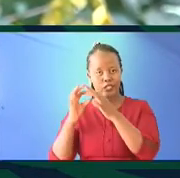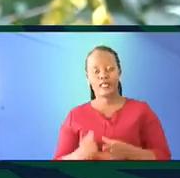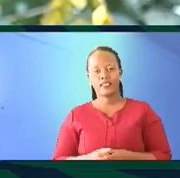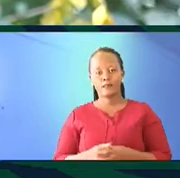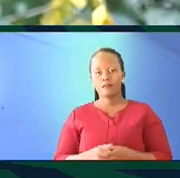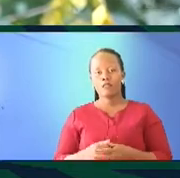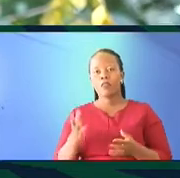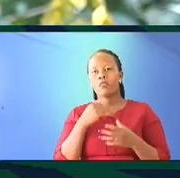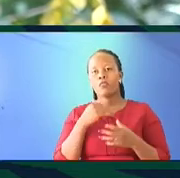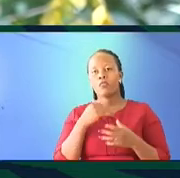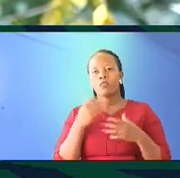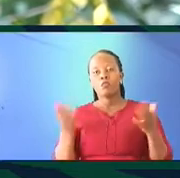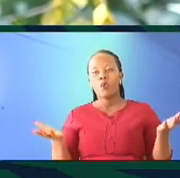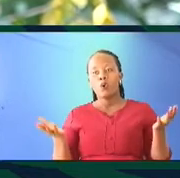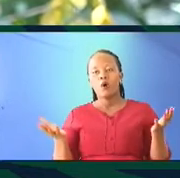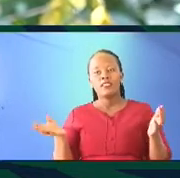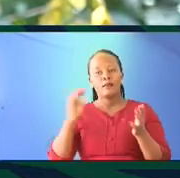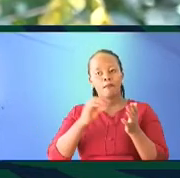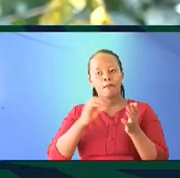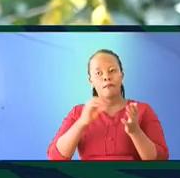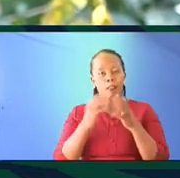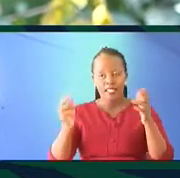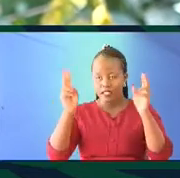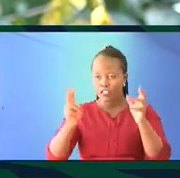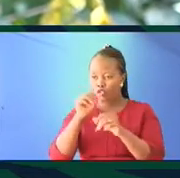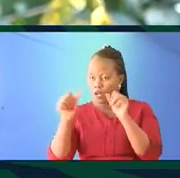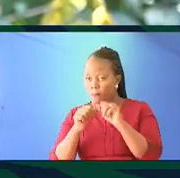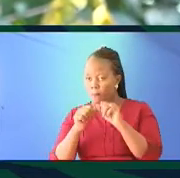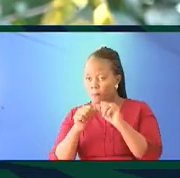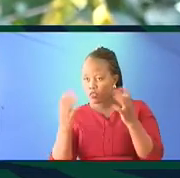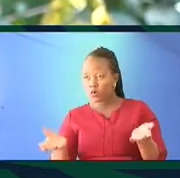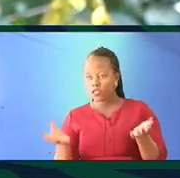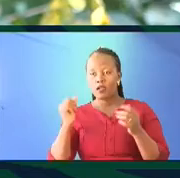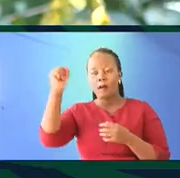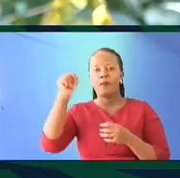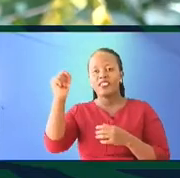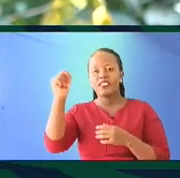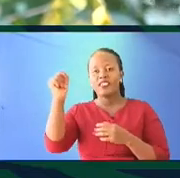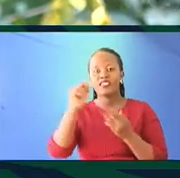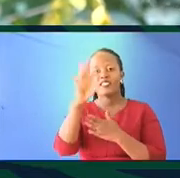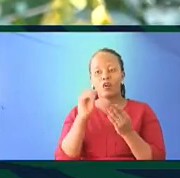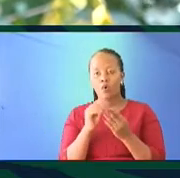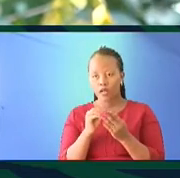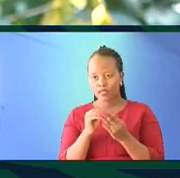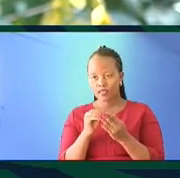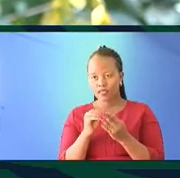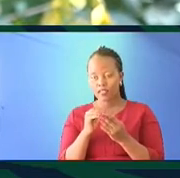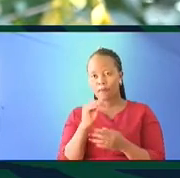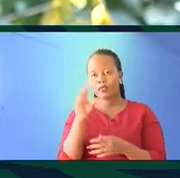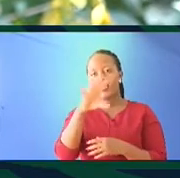I want to go back also to the issue of politicizing the whole aspect of